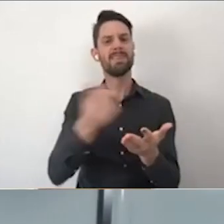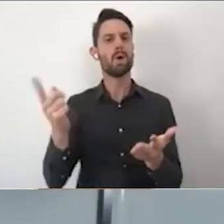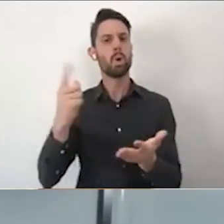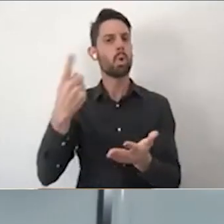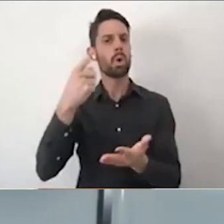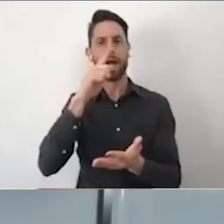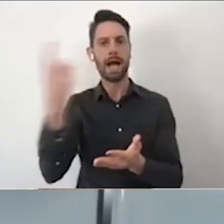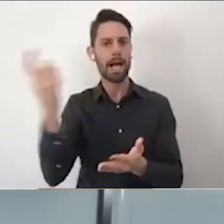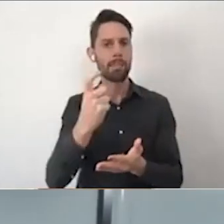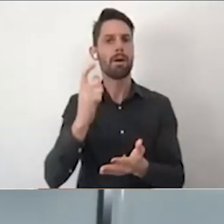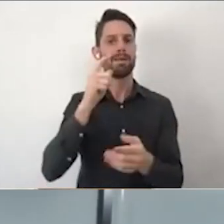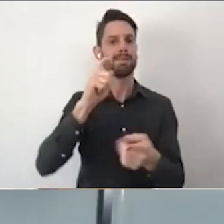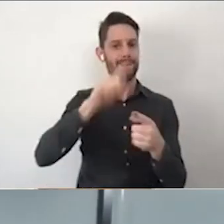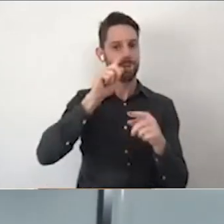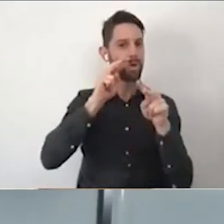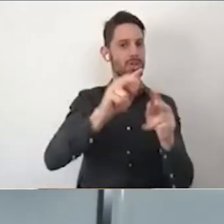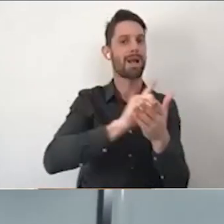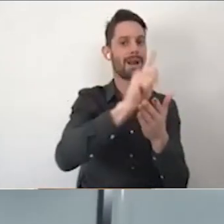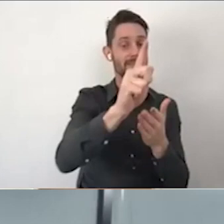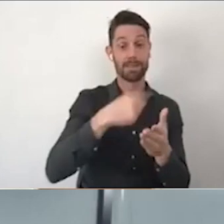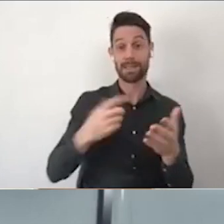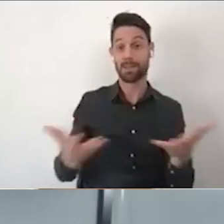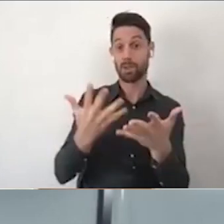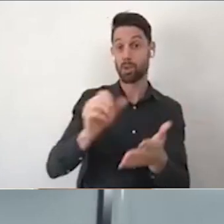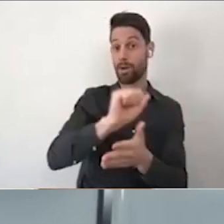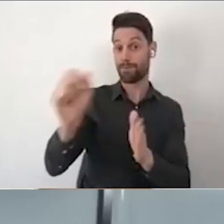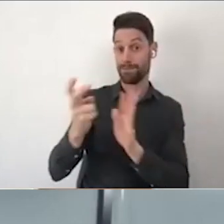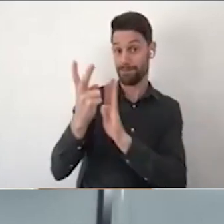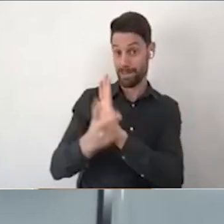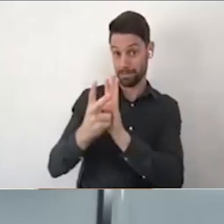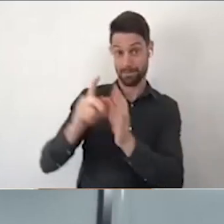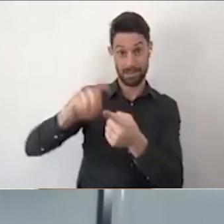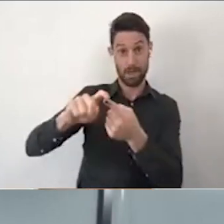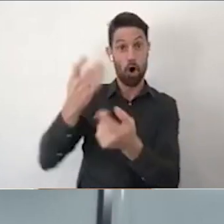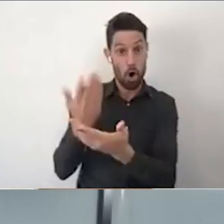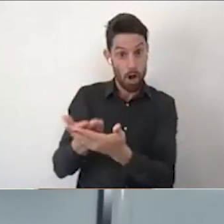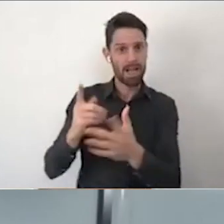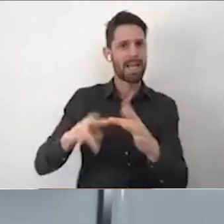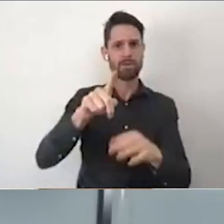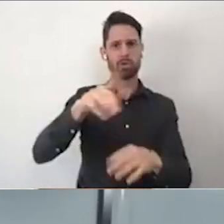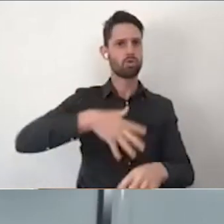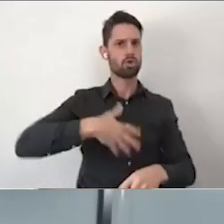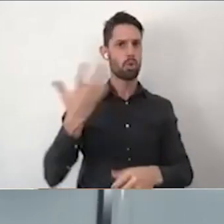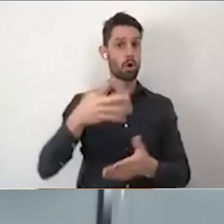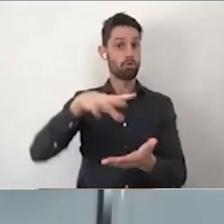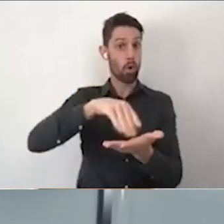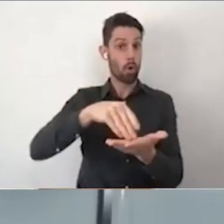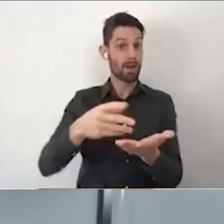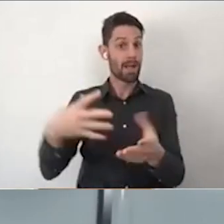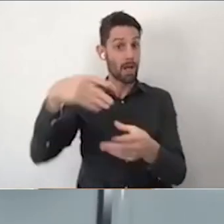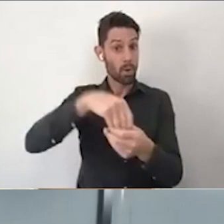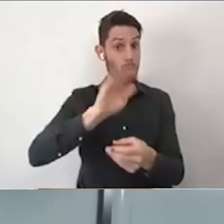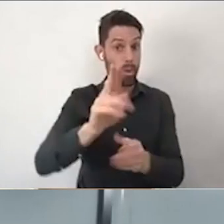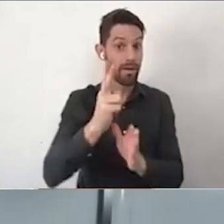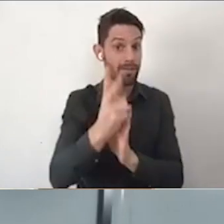We encourage you to keep your video on. If you don't want to be filmed, you're welcome to turn your camera off and your microphone is